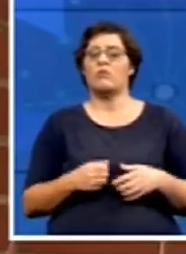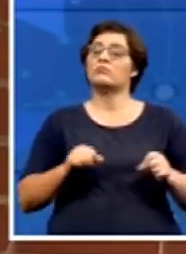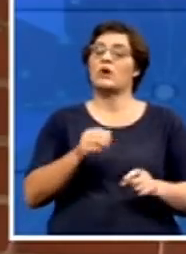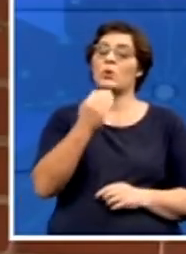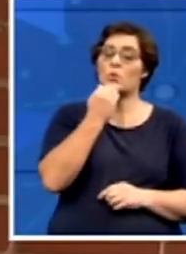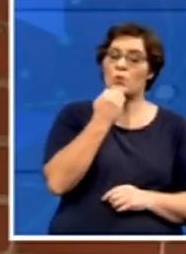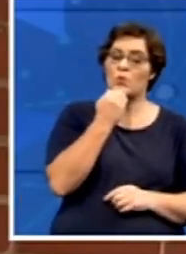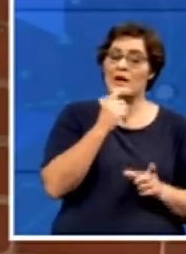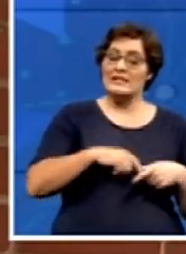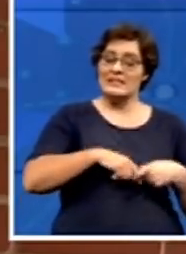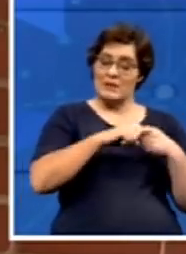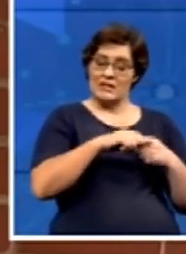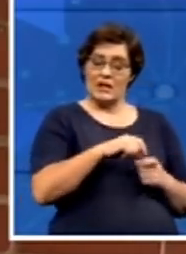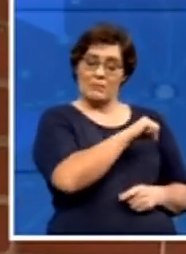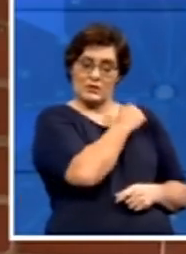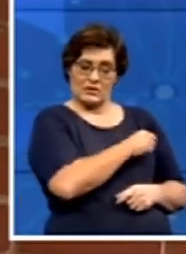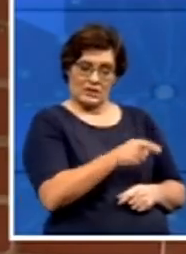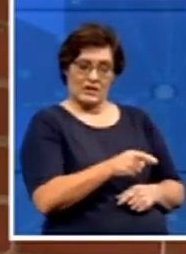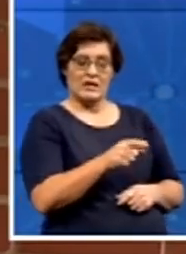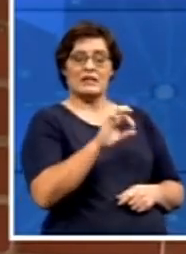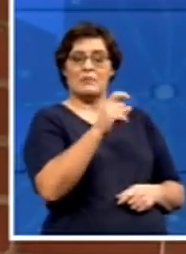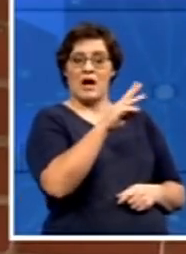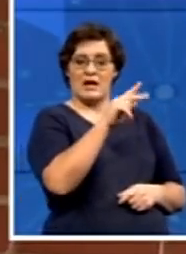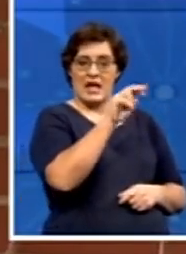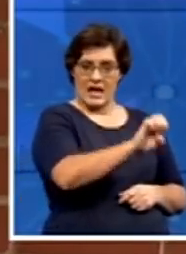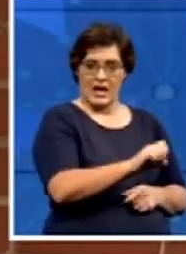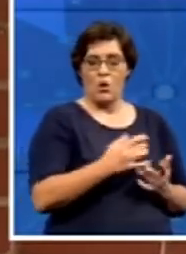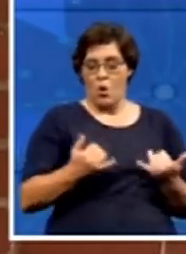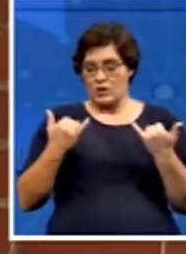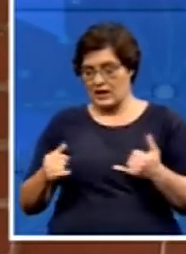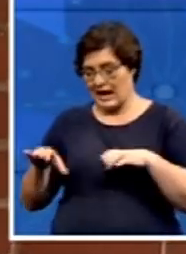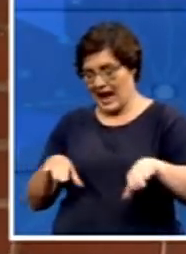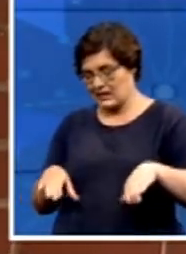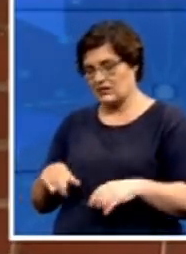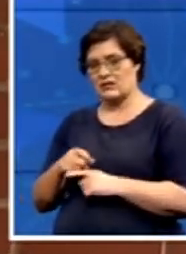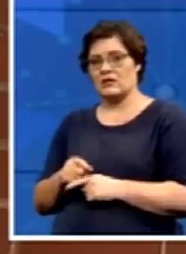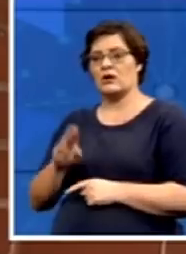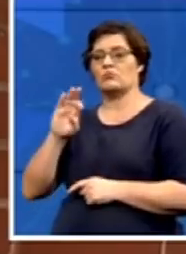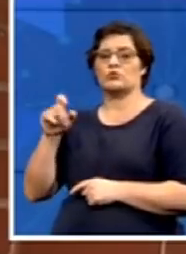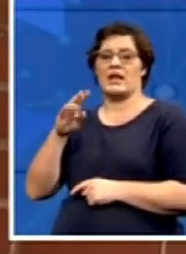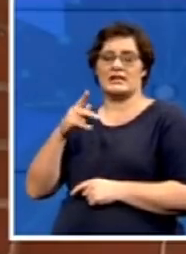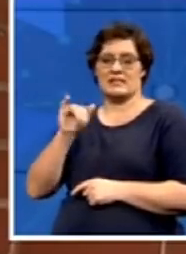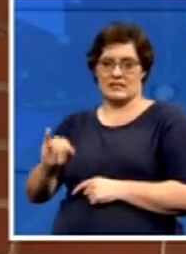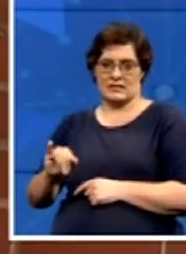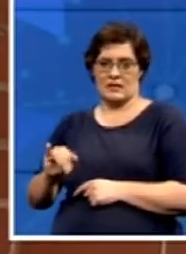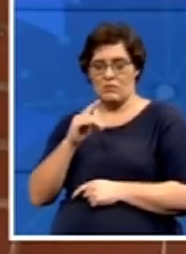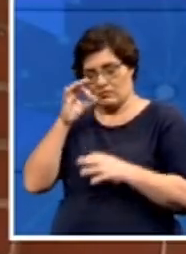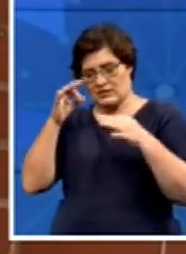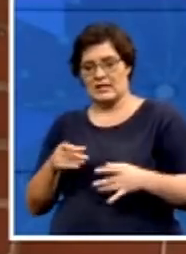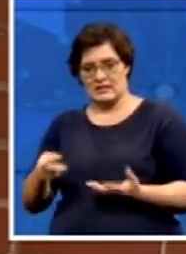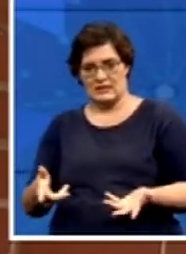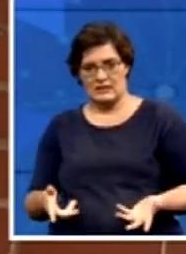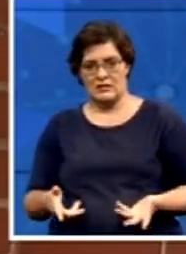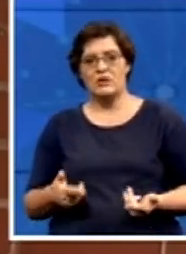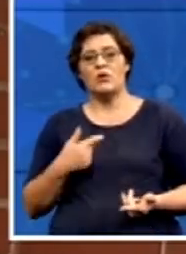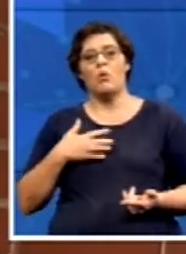manager, Mr. Stribane, or is it the current acting municipal manager, Mr. Butelezi? And that's what we are here to determine because we want to make sure that we are doing things by the book from the